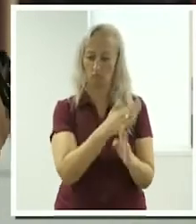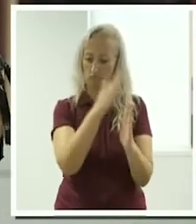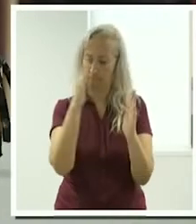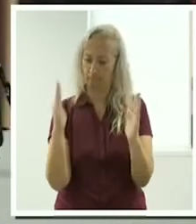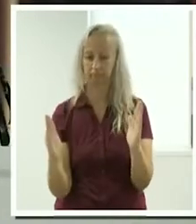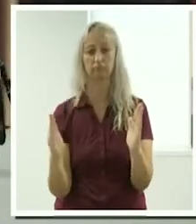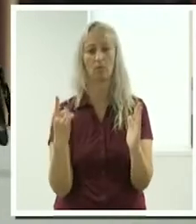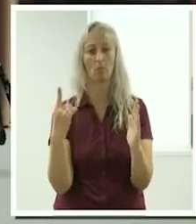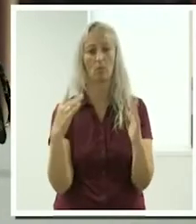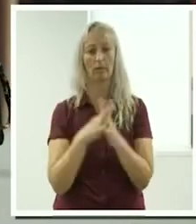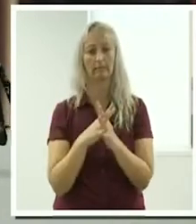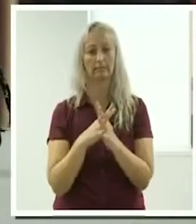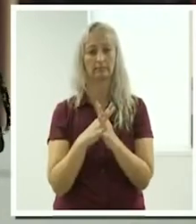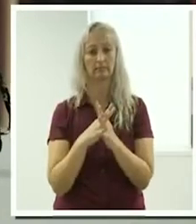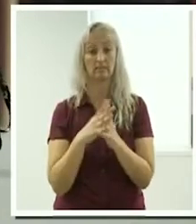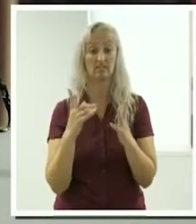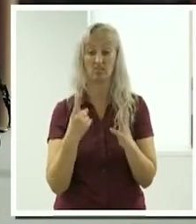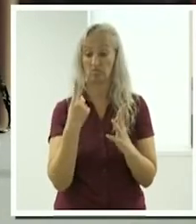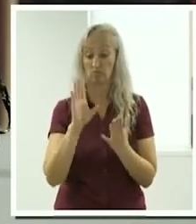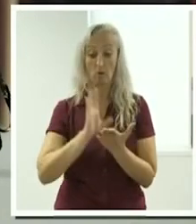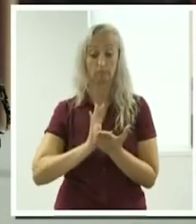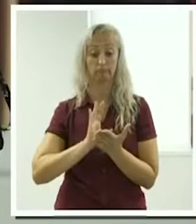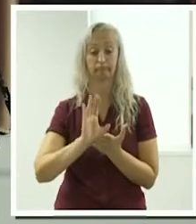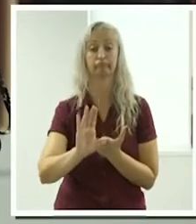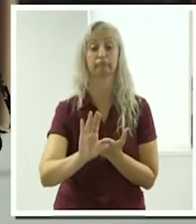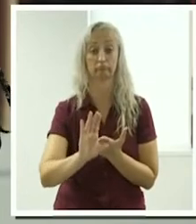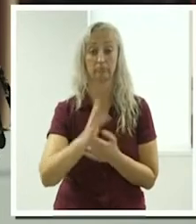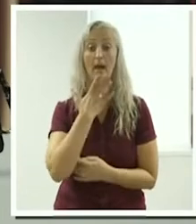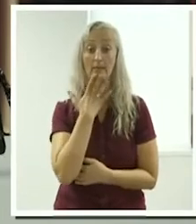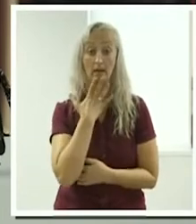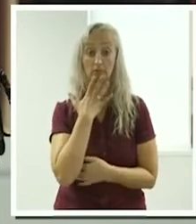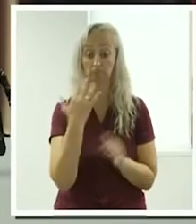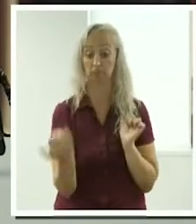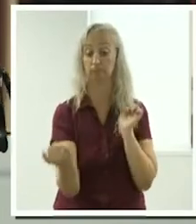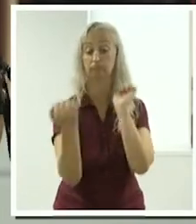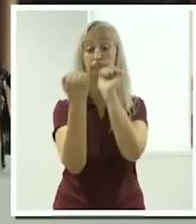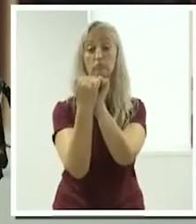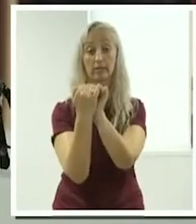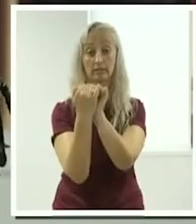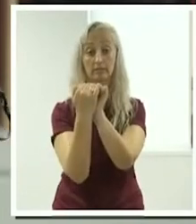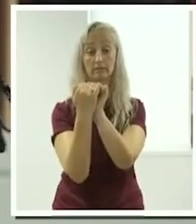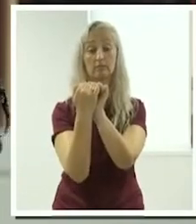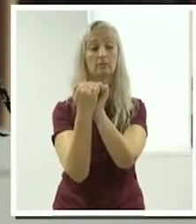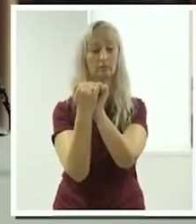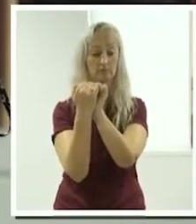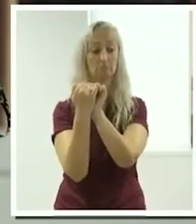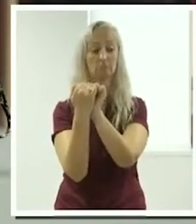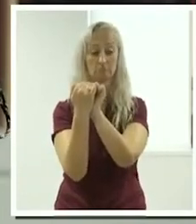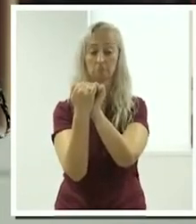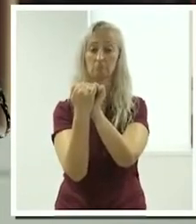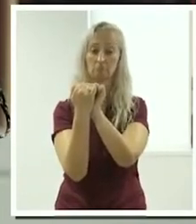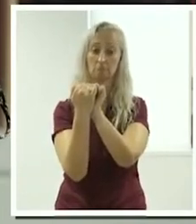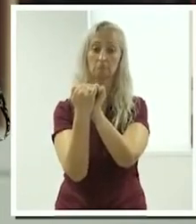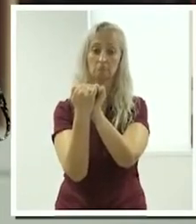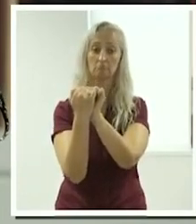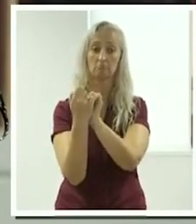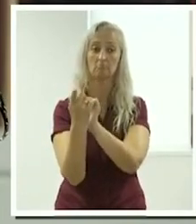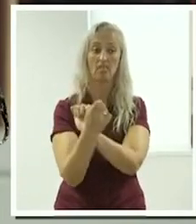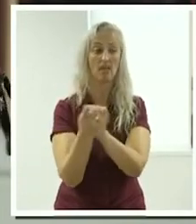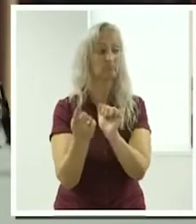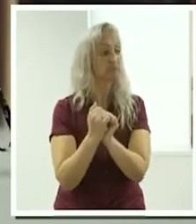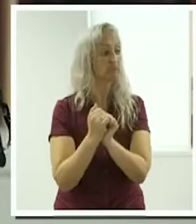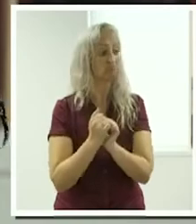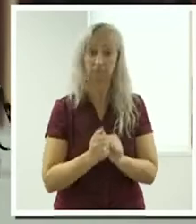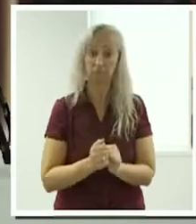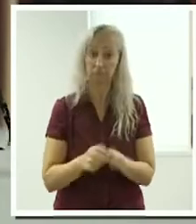yeah, it was just one bulk amount and we agreed that, you know, that that was